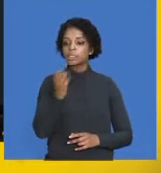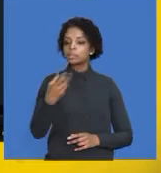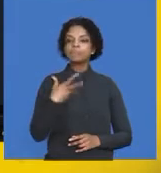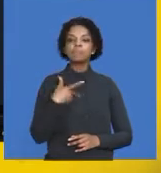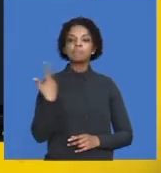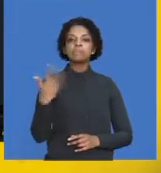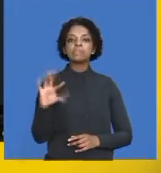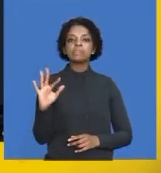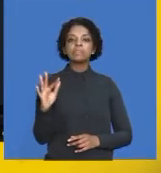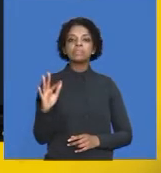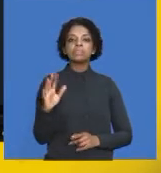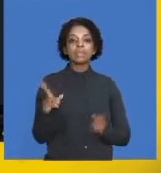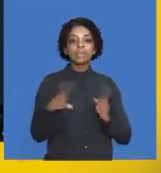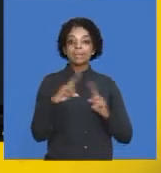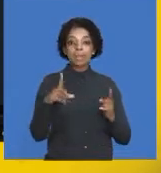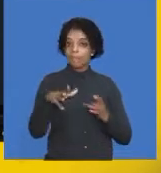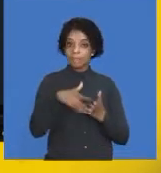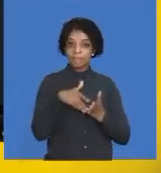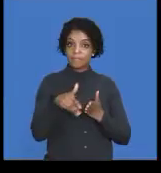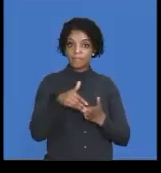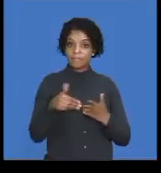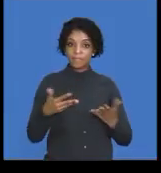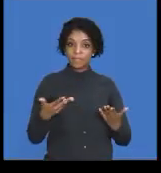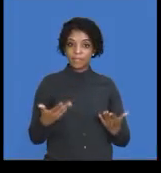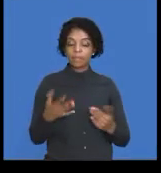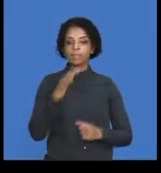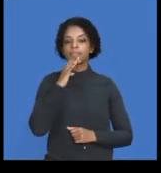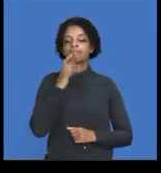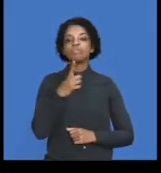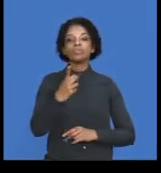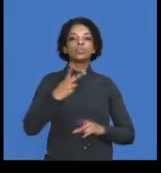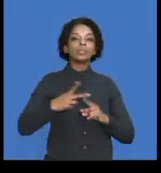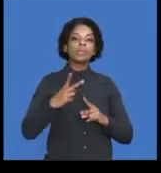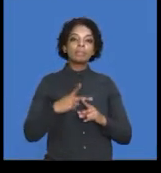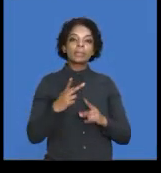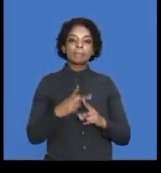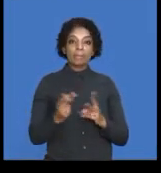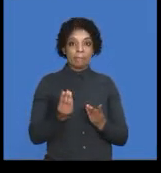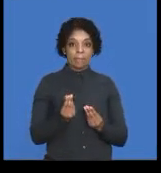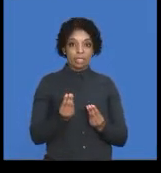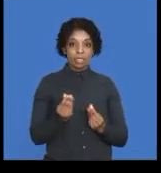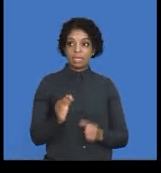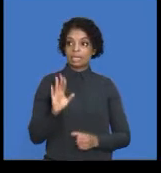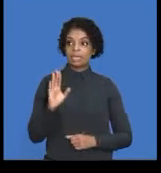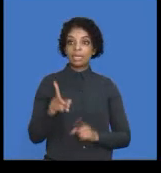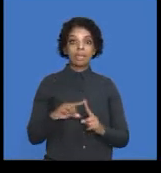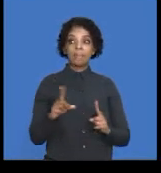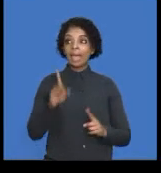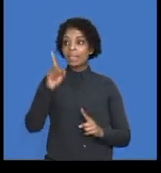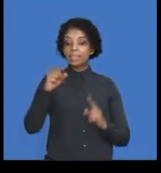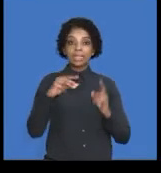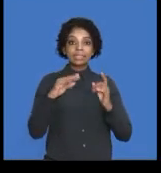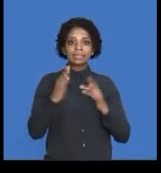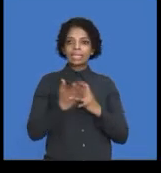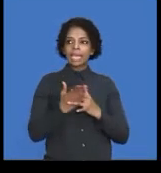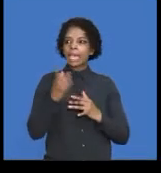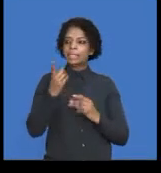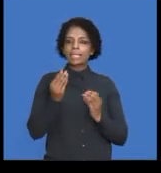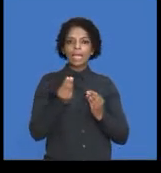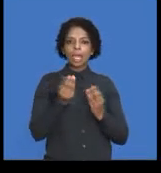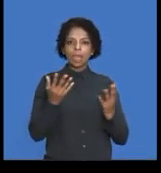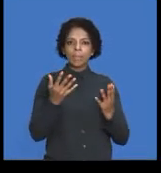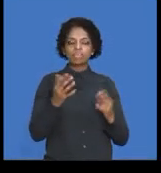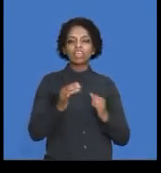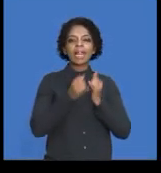given, obviously, you would add material plus labor plus selling and distribution. But in this case, it's given to me as